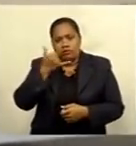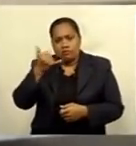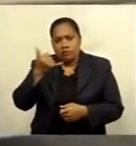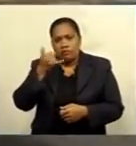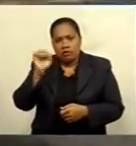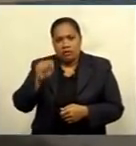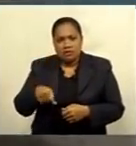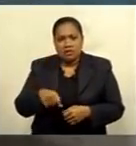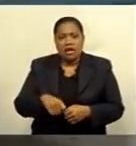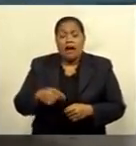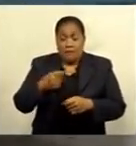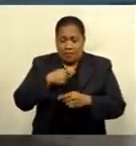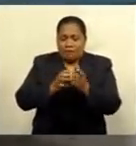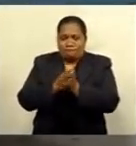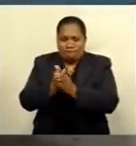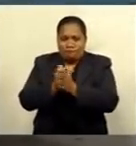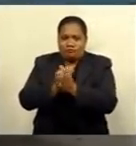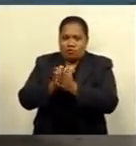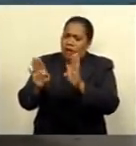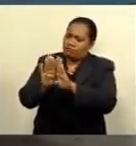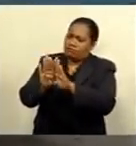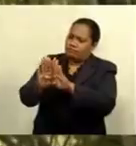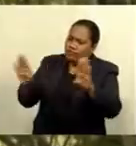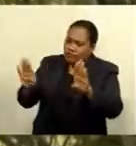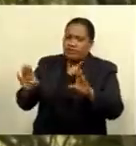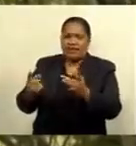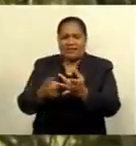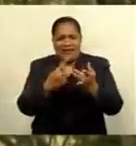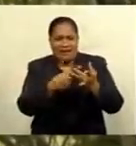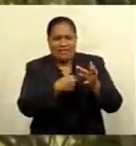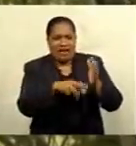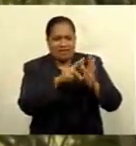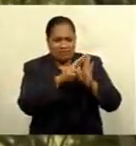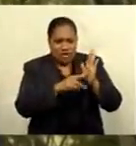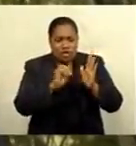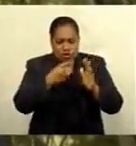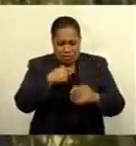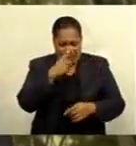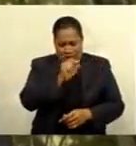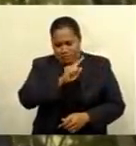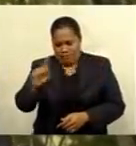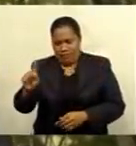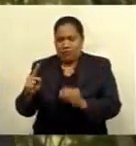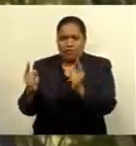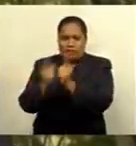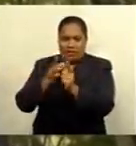opening of the border and easing of various restrictions so that I meet my family members.